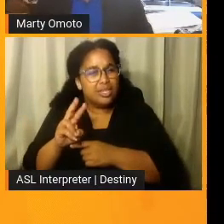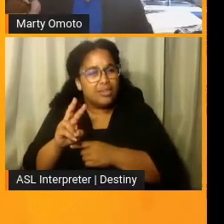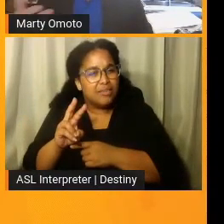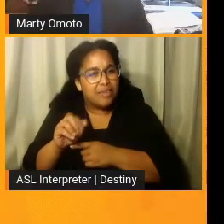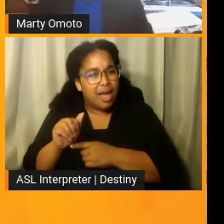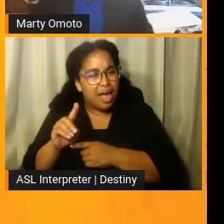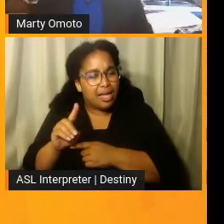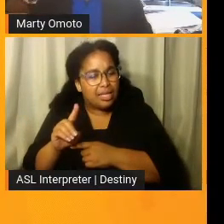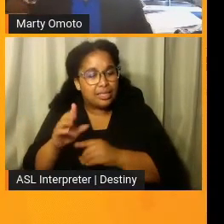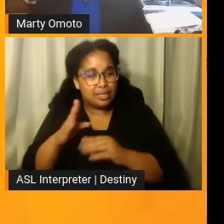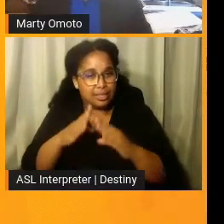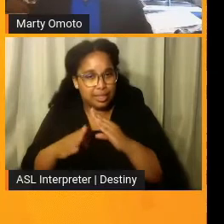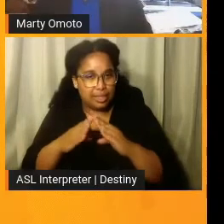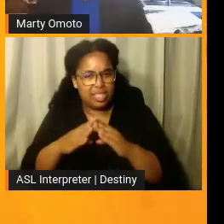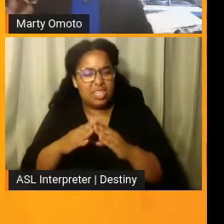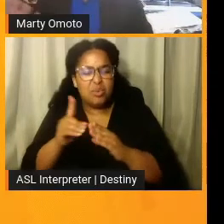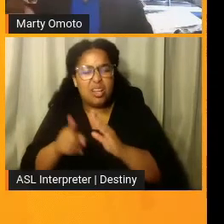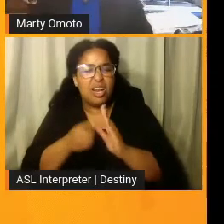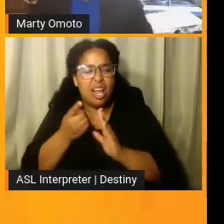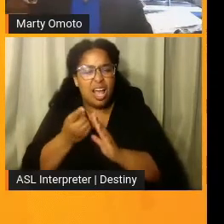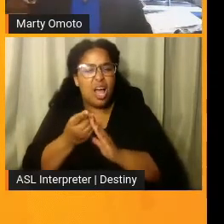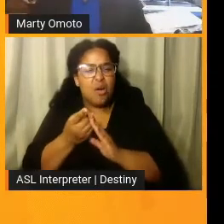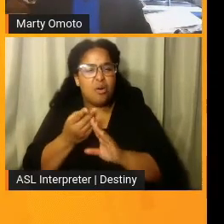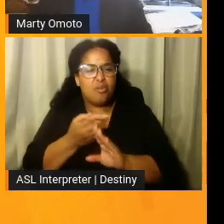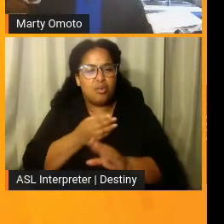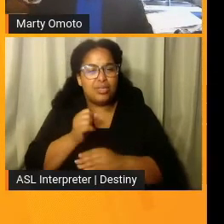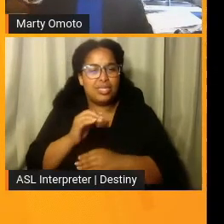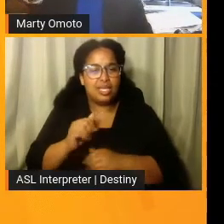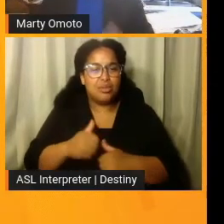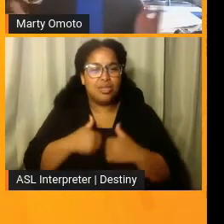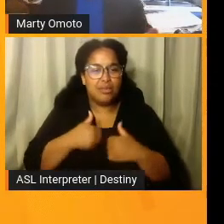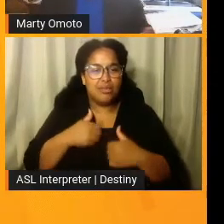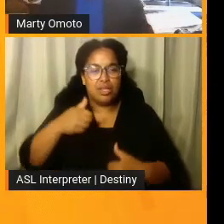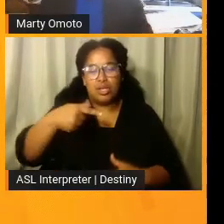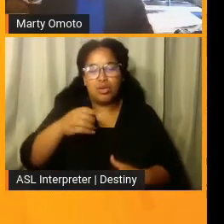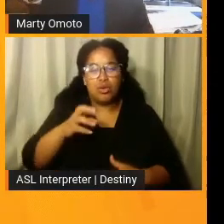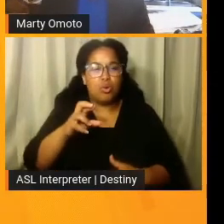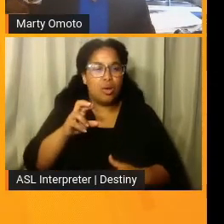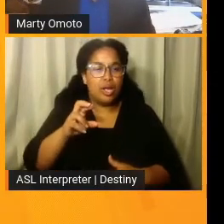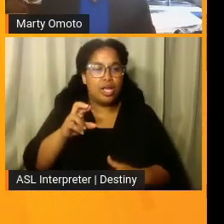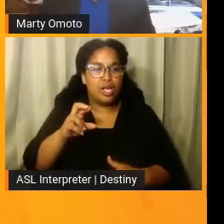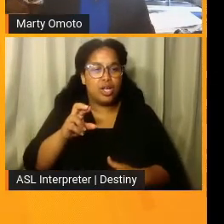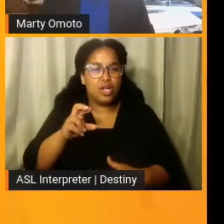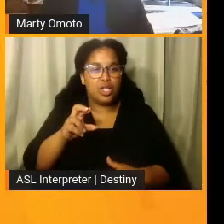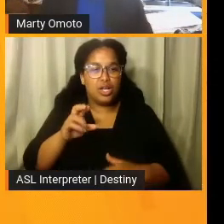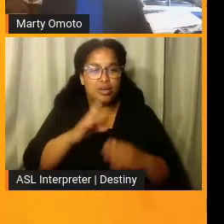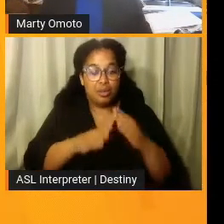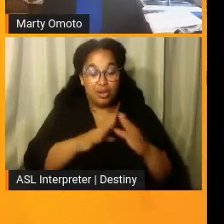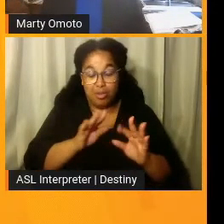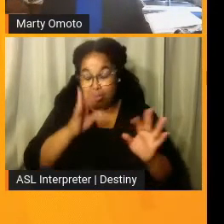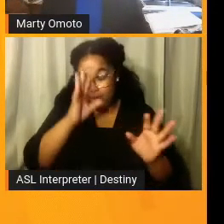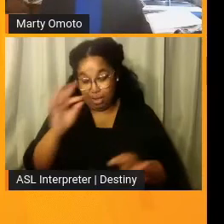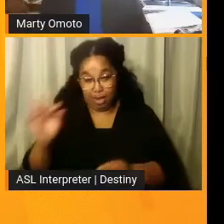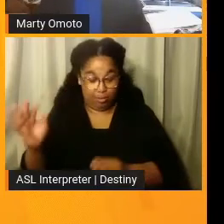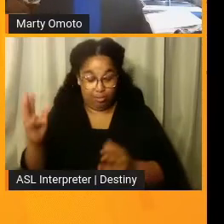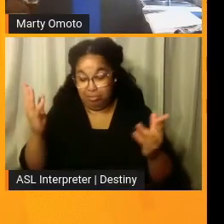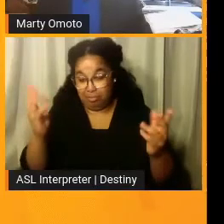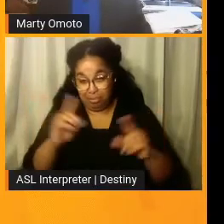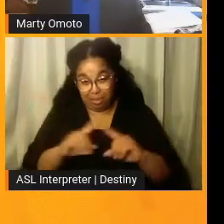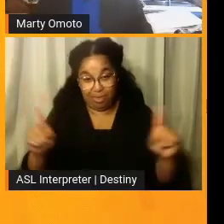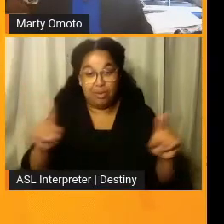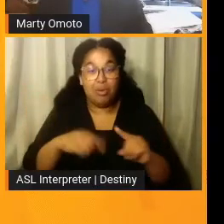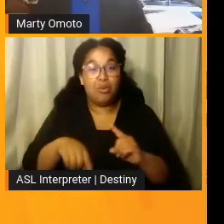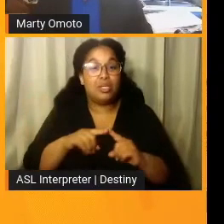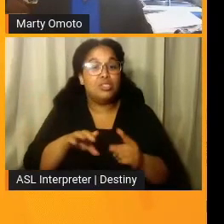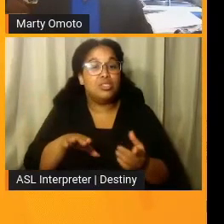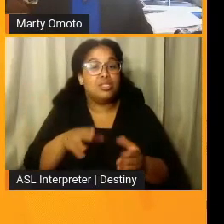to, to live in a Quaker community. So, um, you know, people make different choices, right? Uh, and, uh, but when she passed